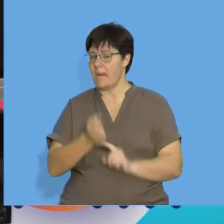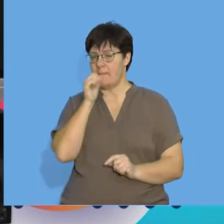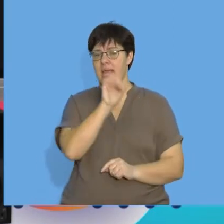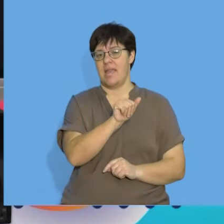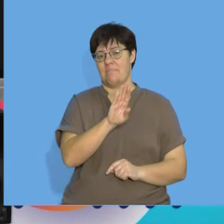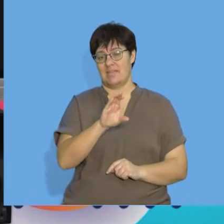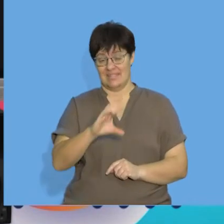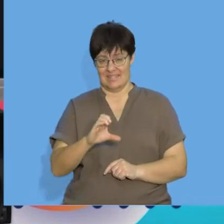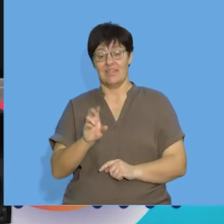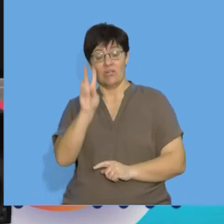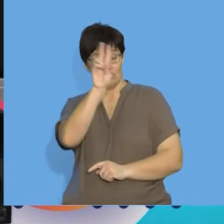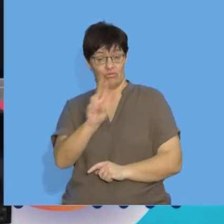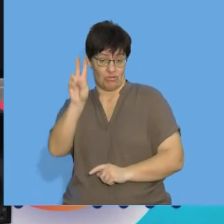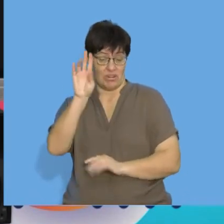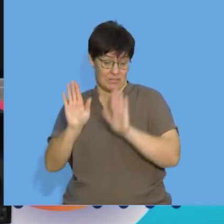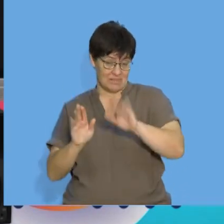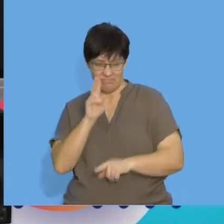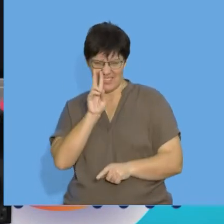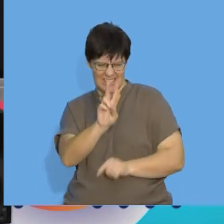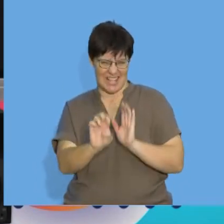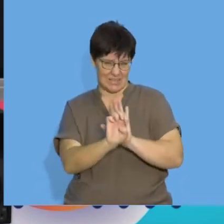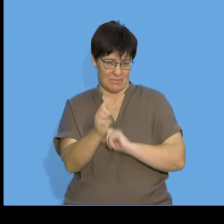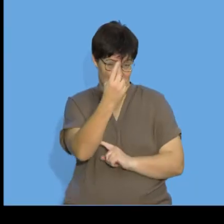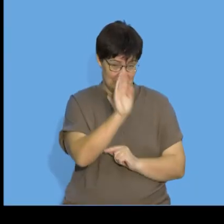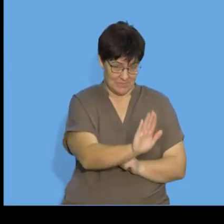and c let's have a look at our first example